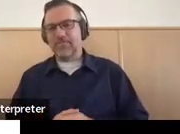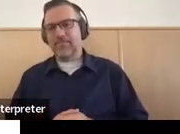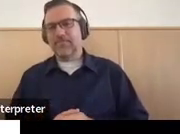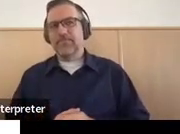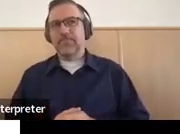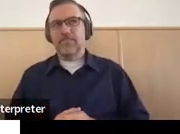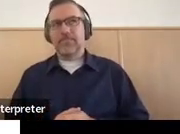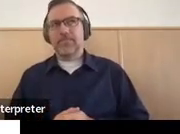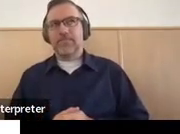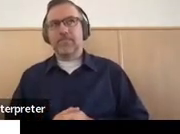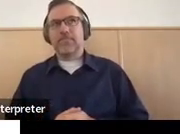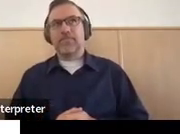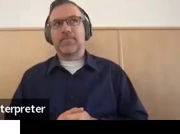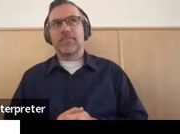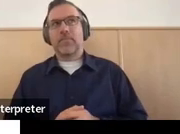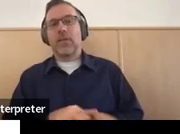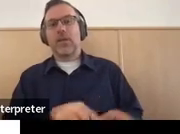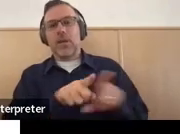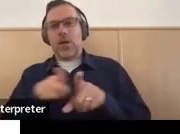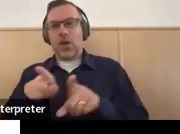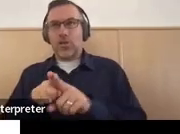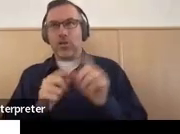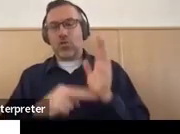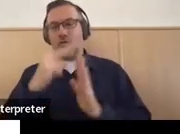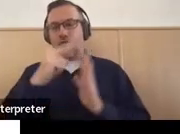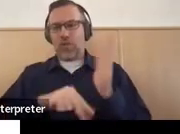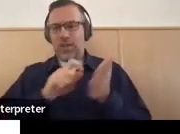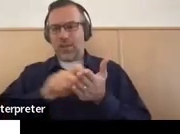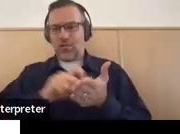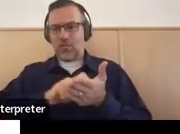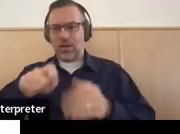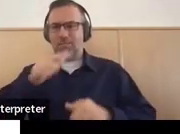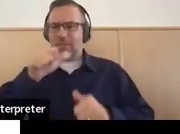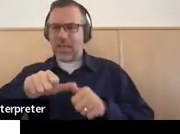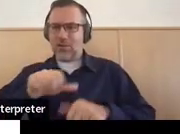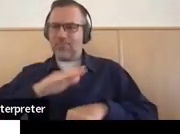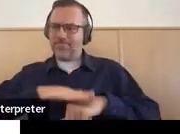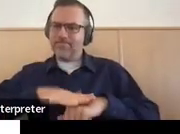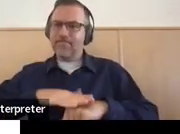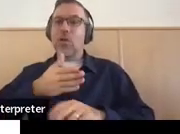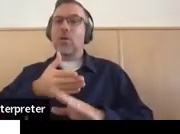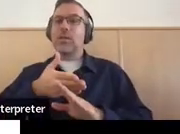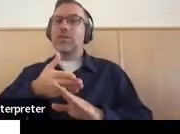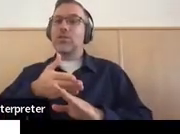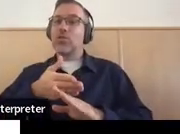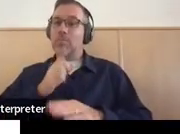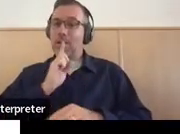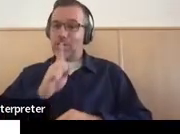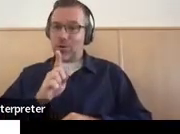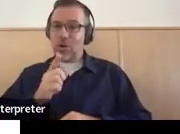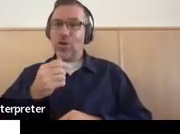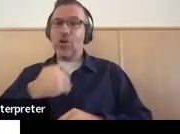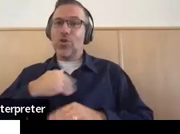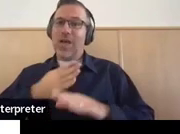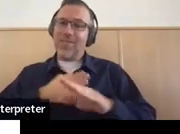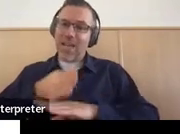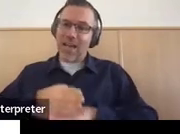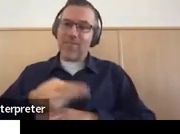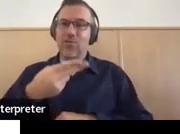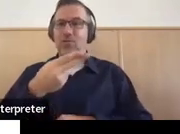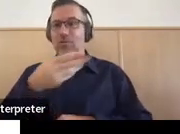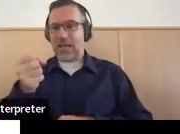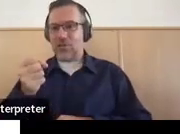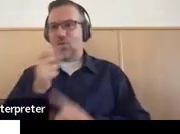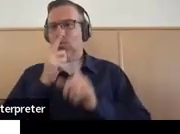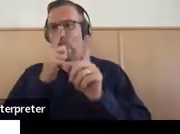We look in the written notice to make sure that there's a conversation about the post-secondary goals being updated